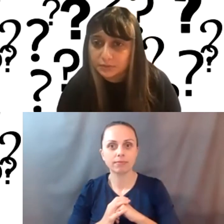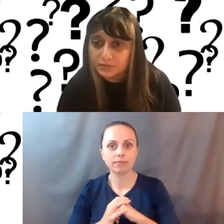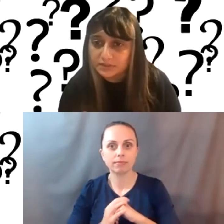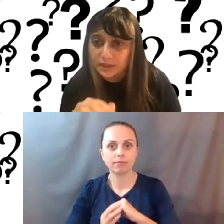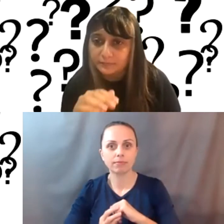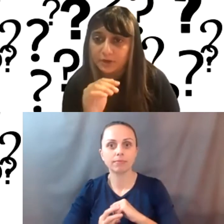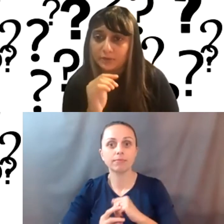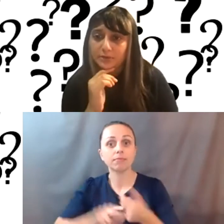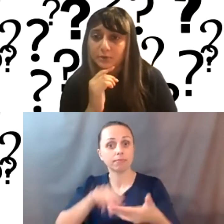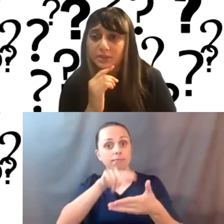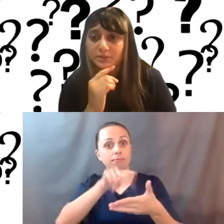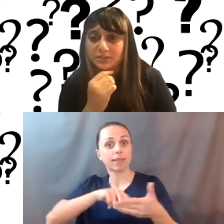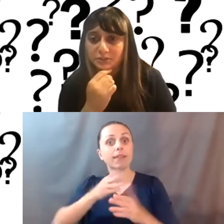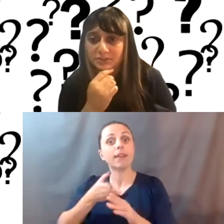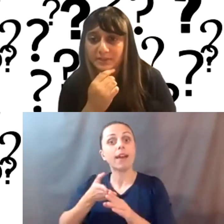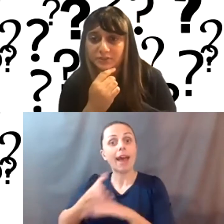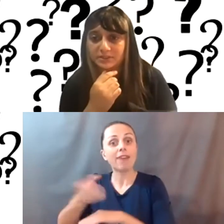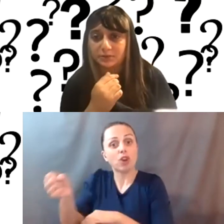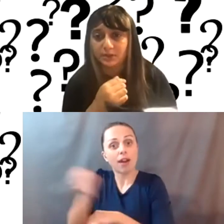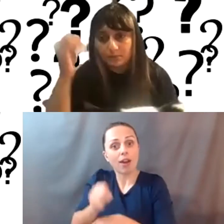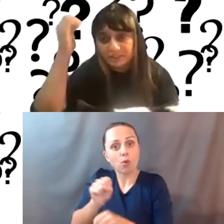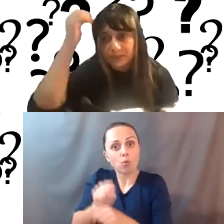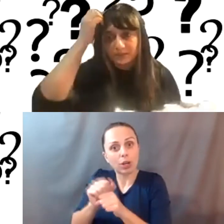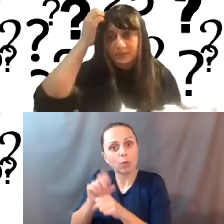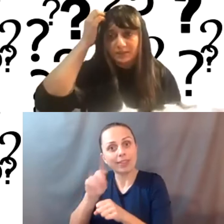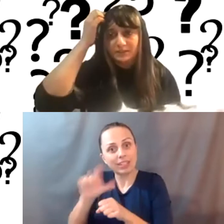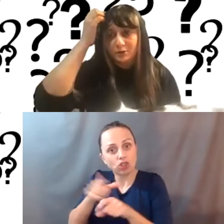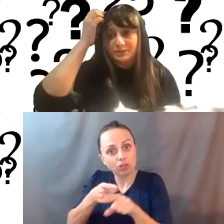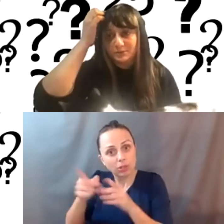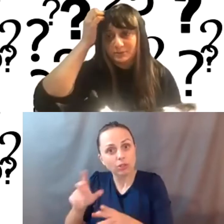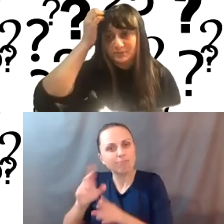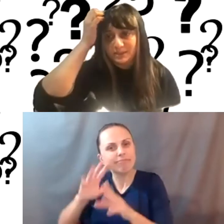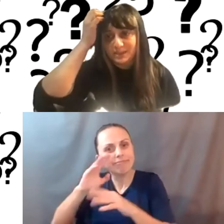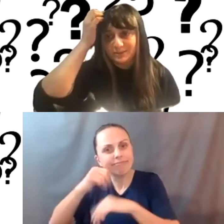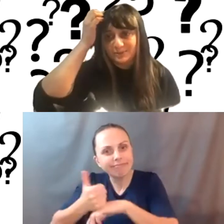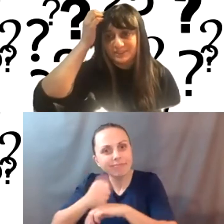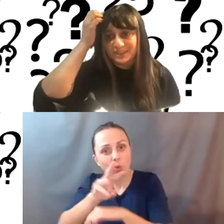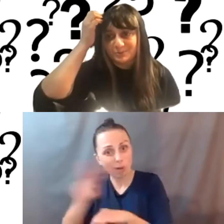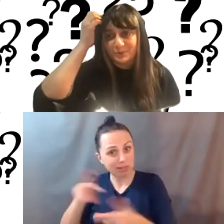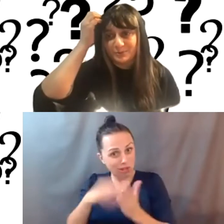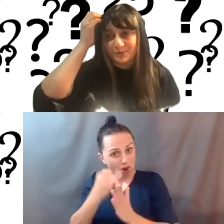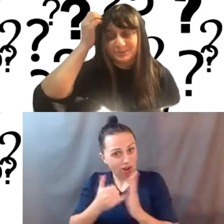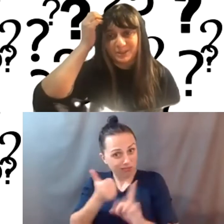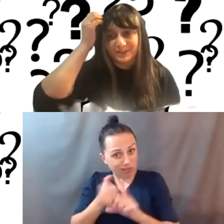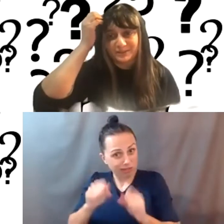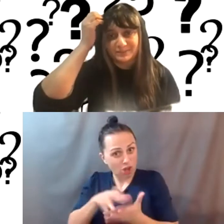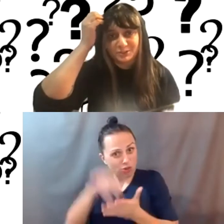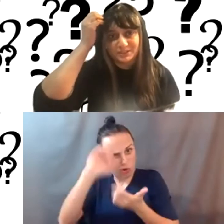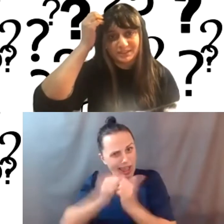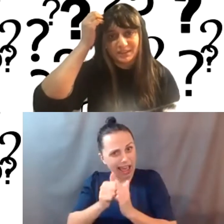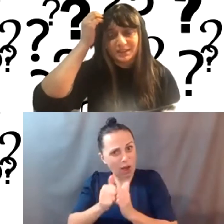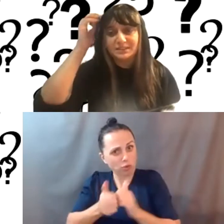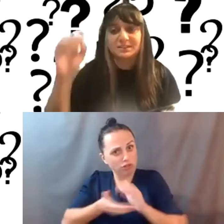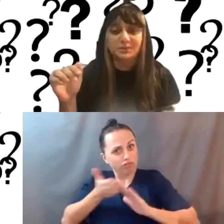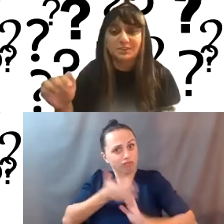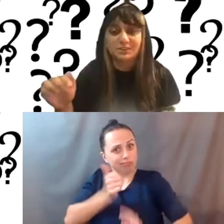so it's after hiring, working with a digital specialist to create a website. Can the artist learn to maintain their own site without always relying on the specialist?